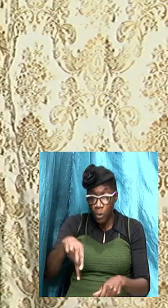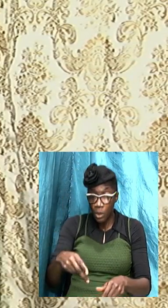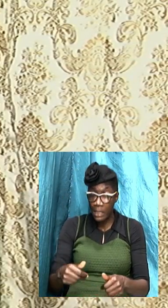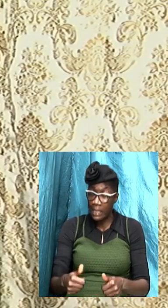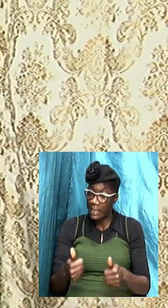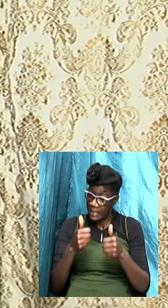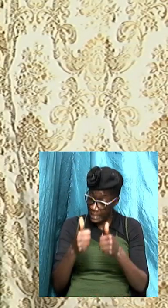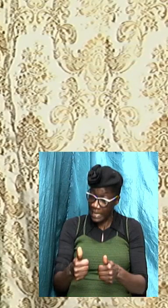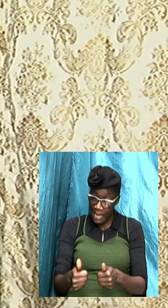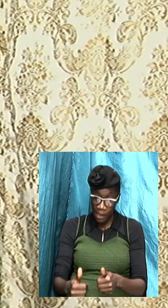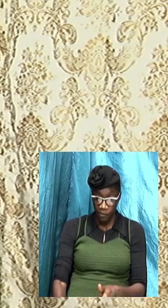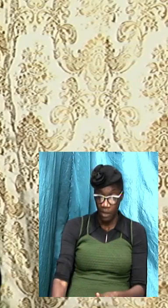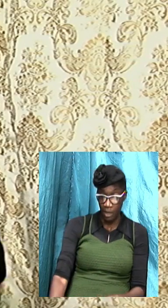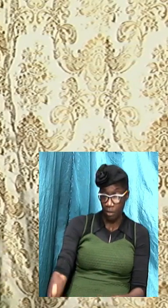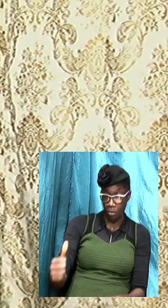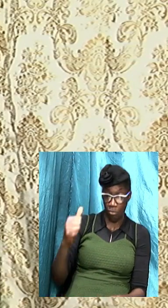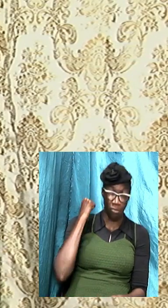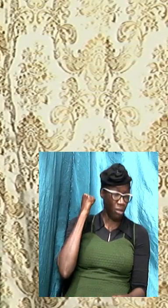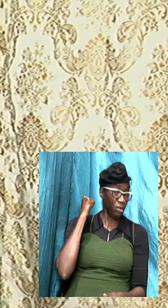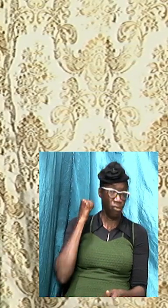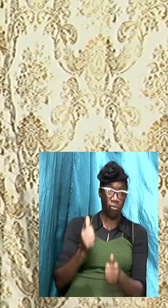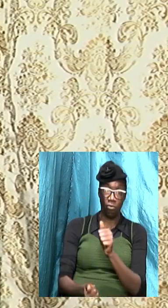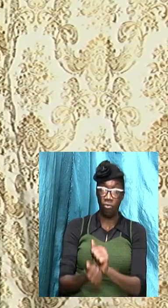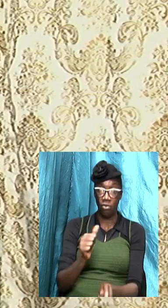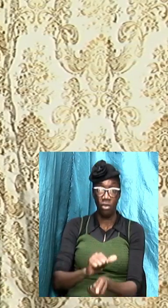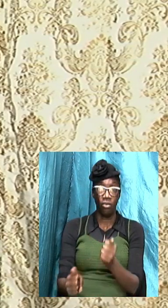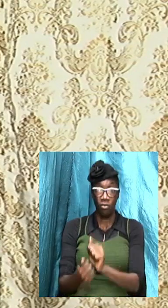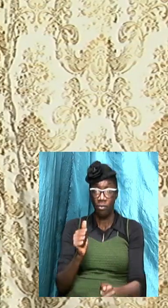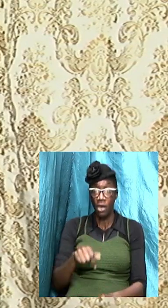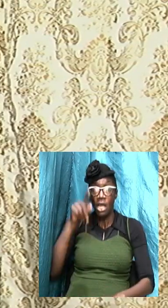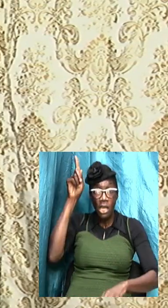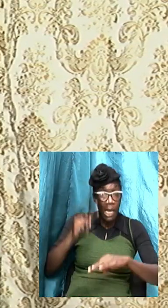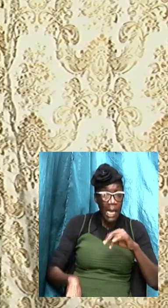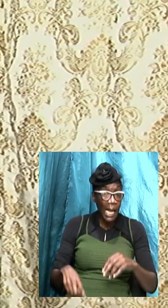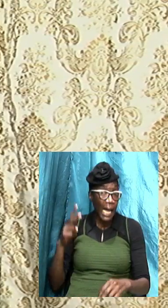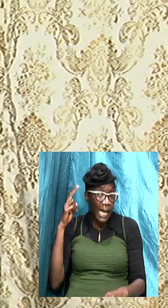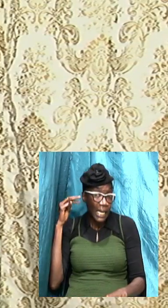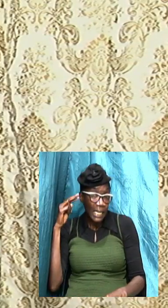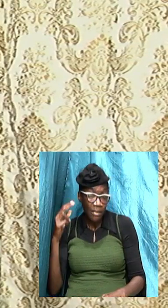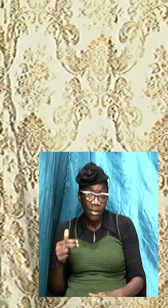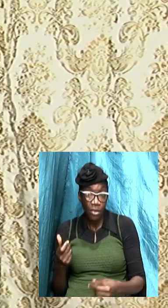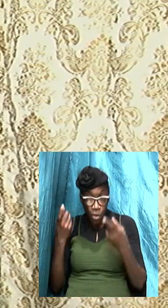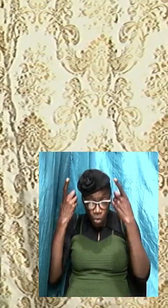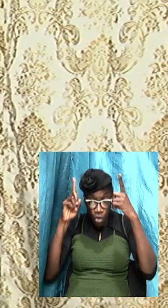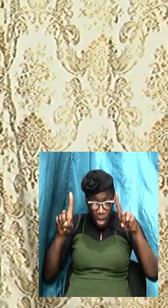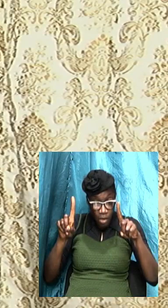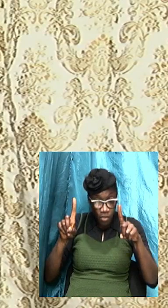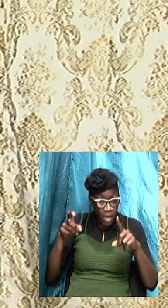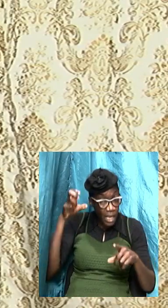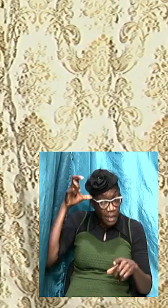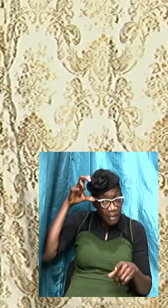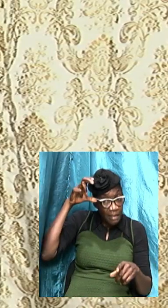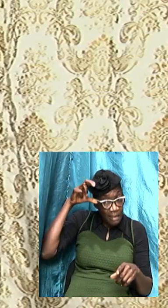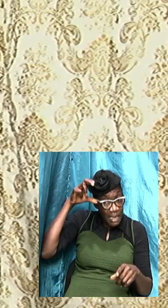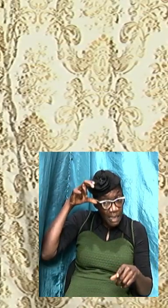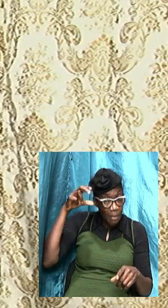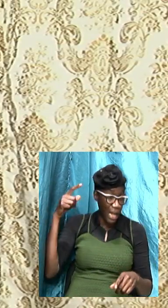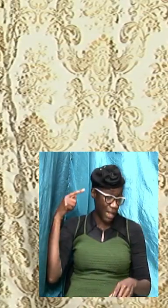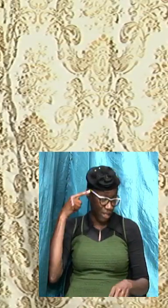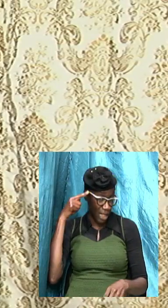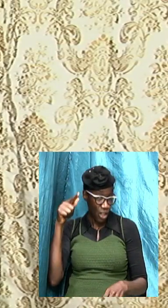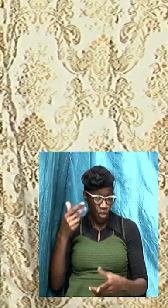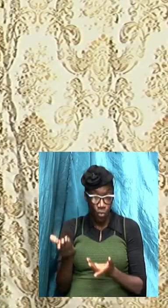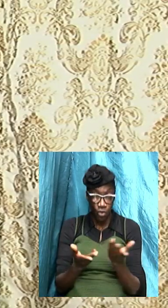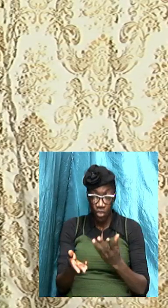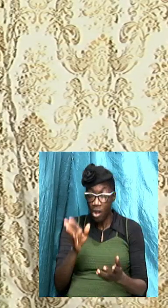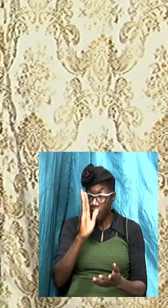because you can't take heed to doctrine of Satan to doctrine of demons and think that you are serving God you are not